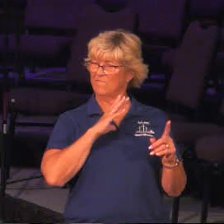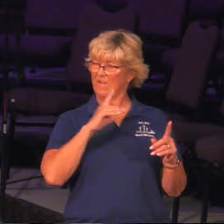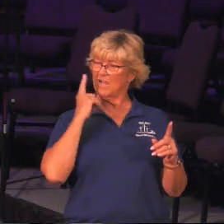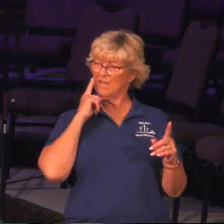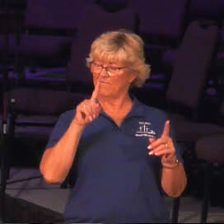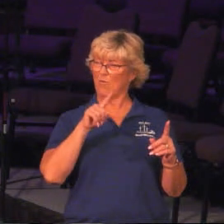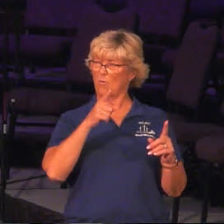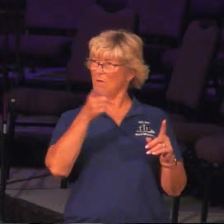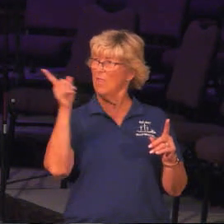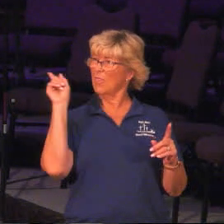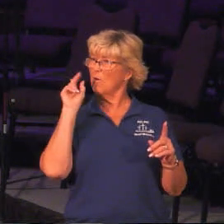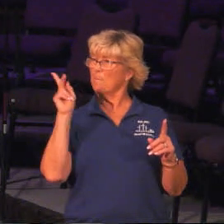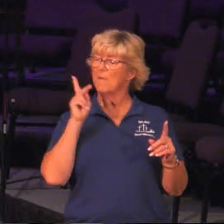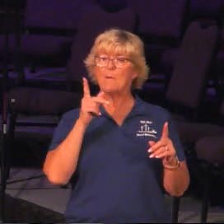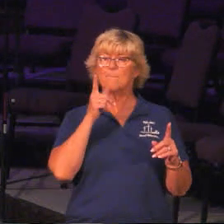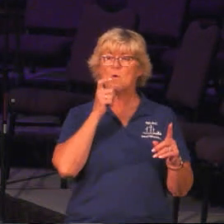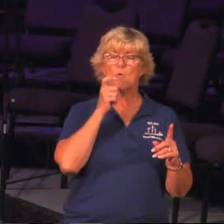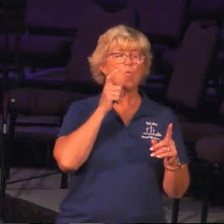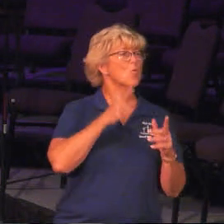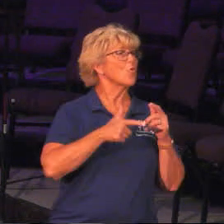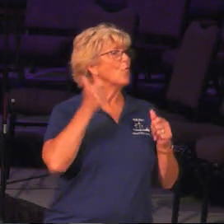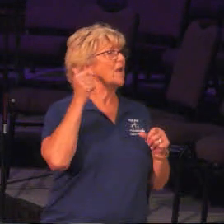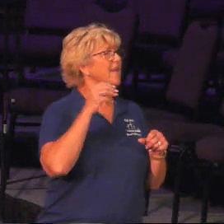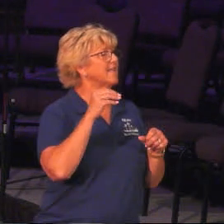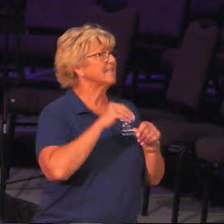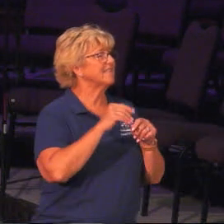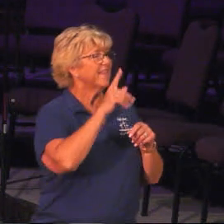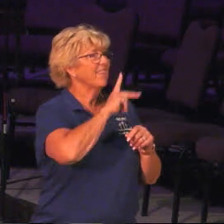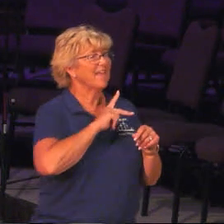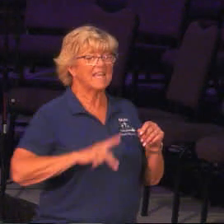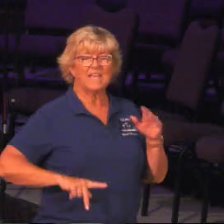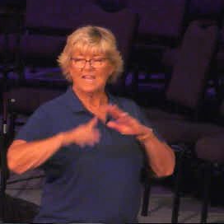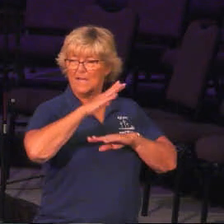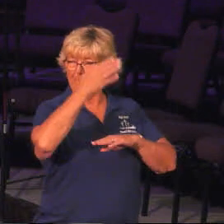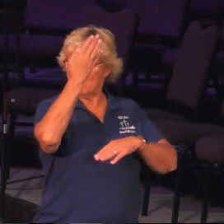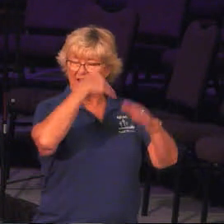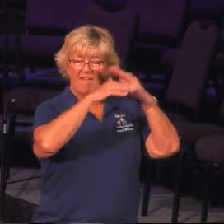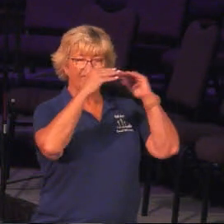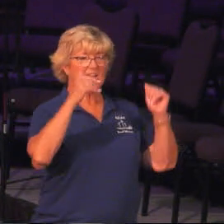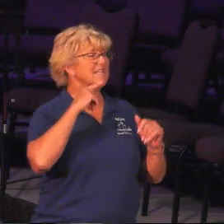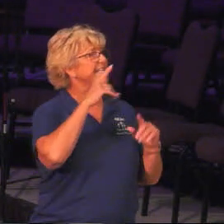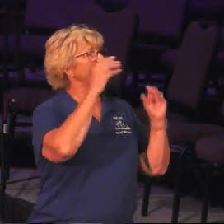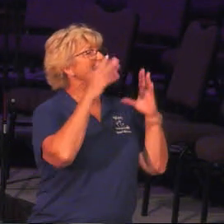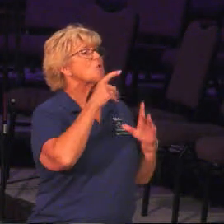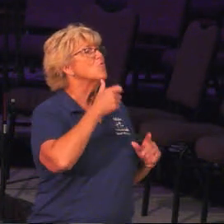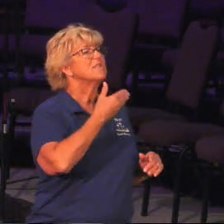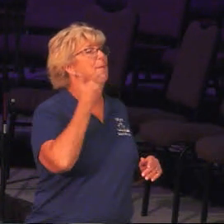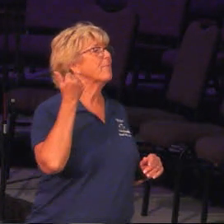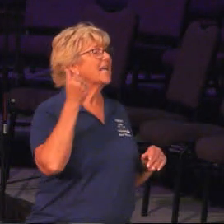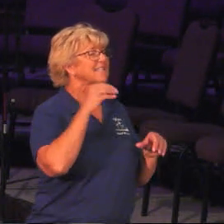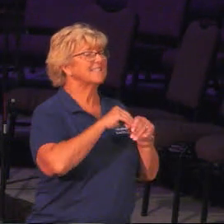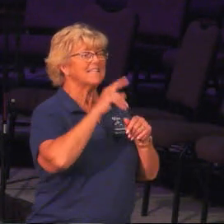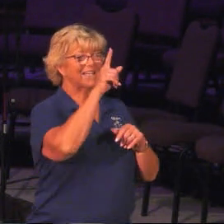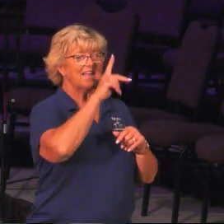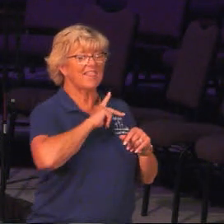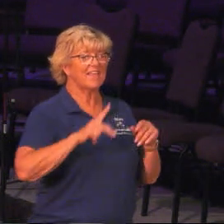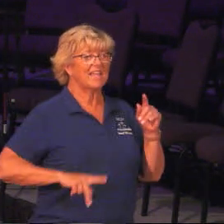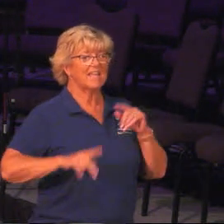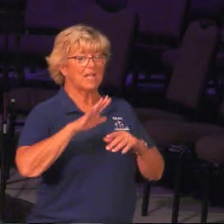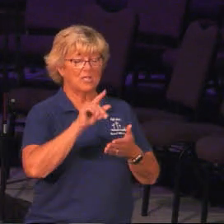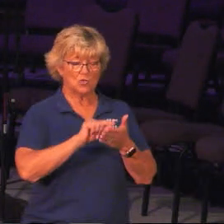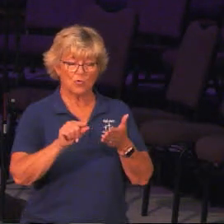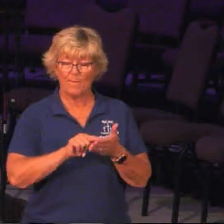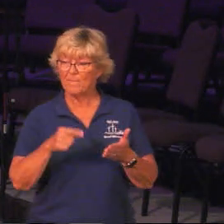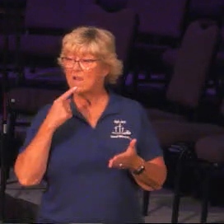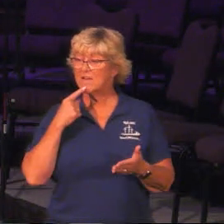But they want to know who is greatest in the kingdom of heaven, right? They come to him and they say, teacher, who is greatest in the kingdom of heaven? And the scripture